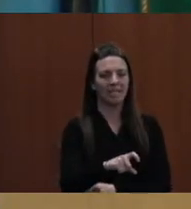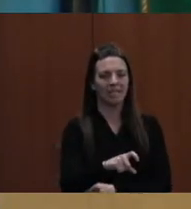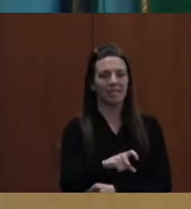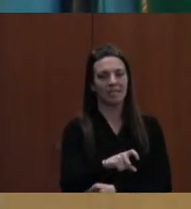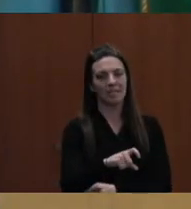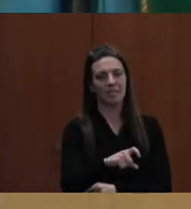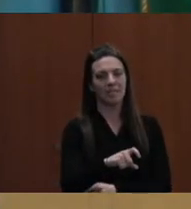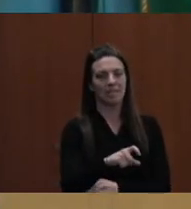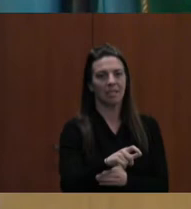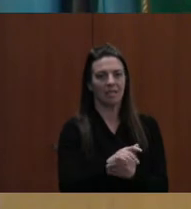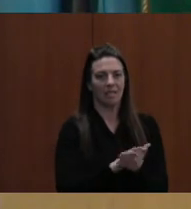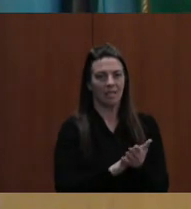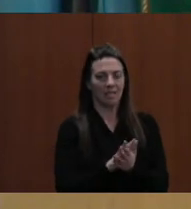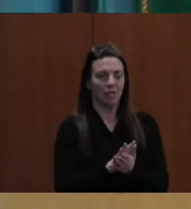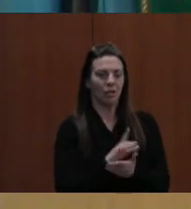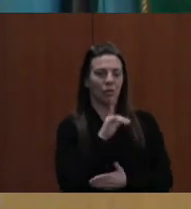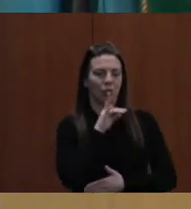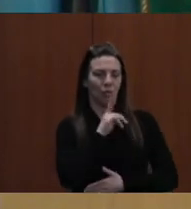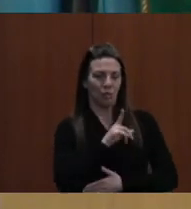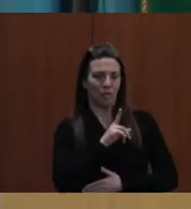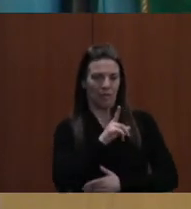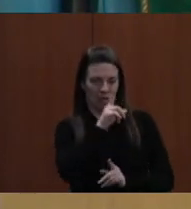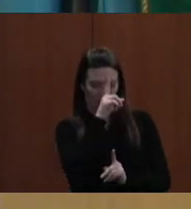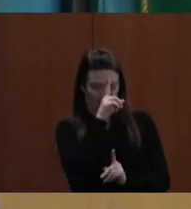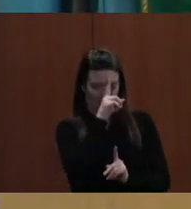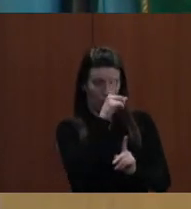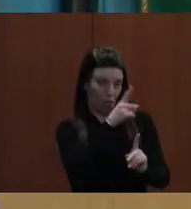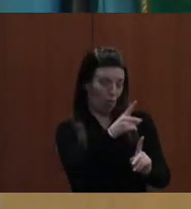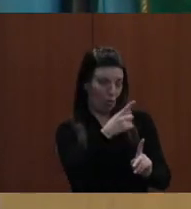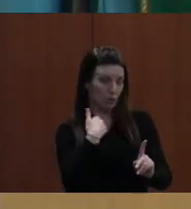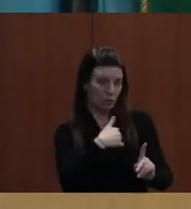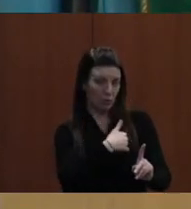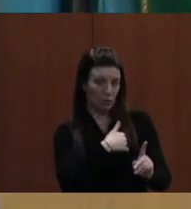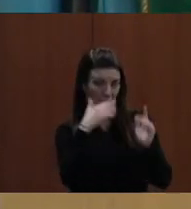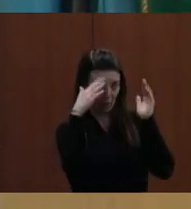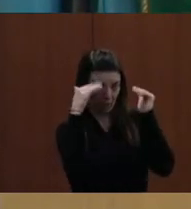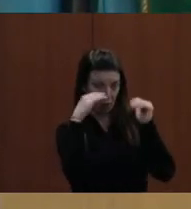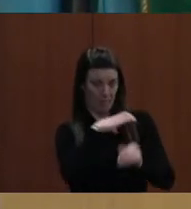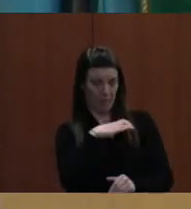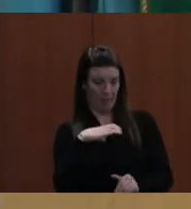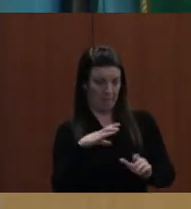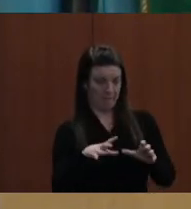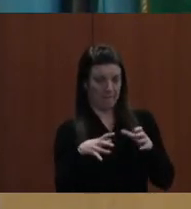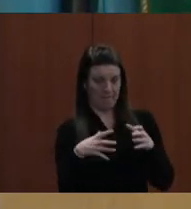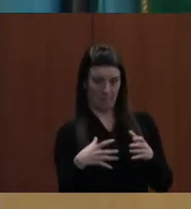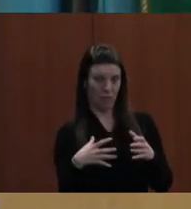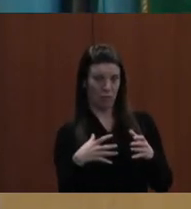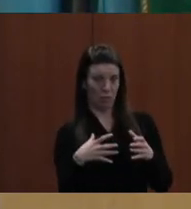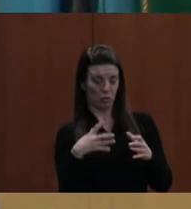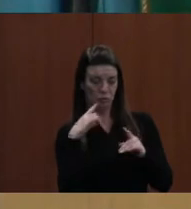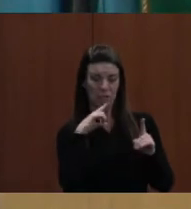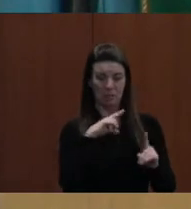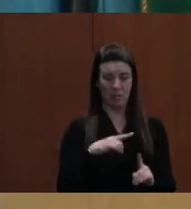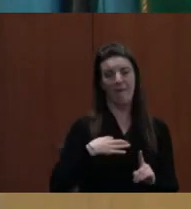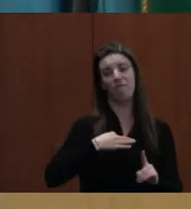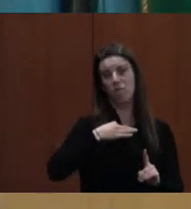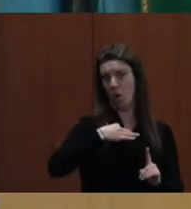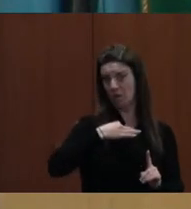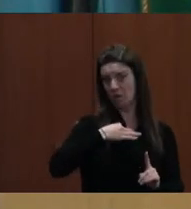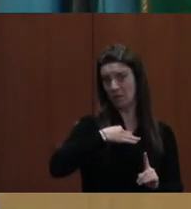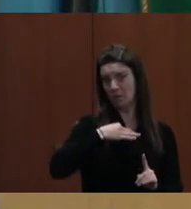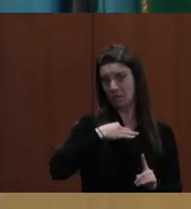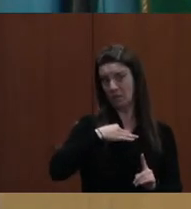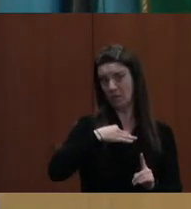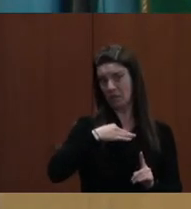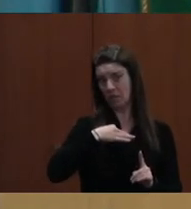I mean, in the end, let's hope the county commissioners fund all this and it would be great if they would volunteer to even fund more. We know that you were only